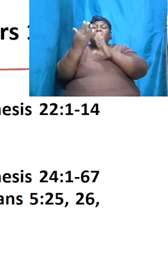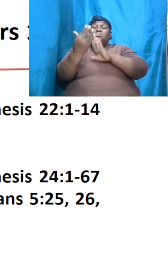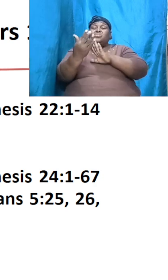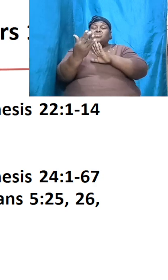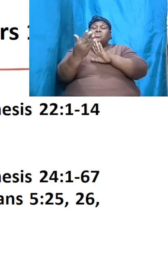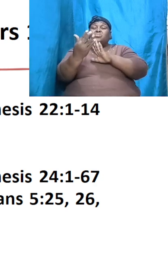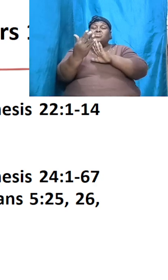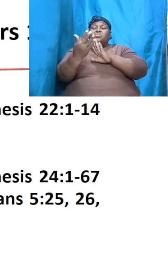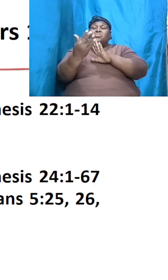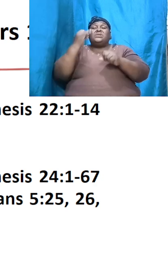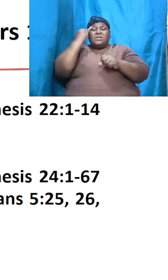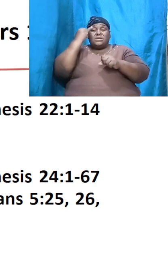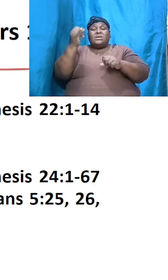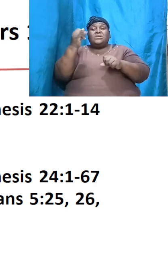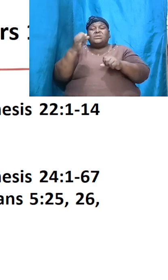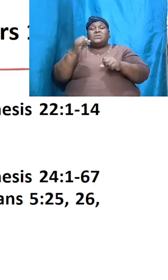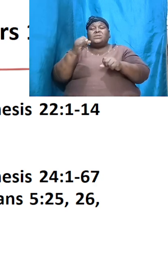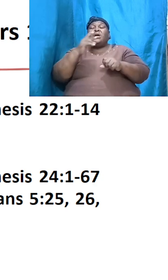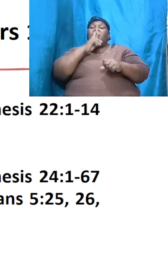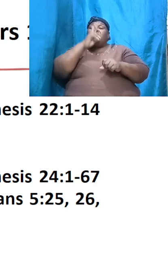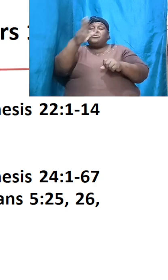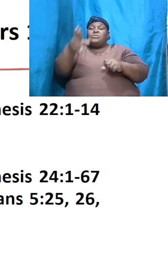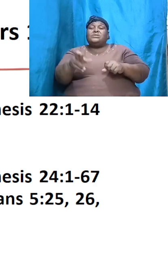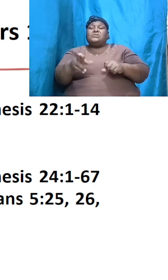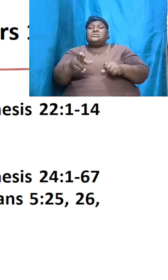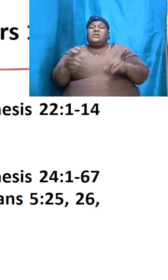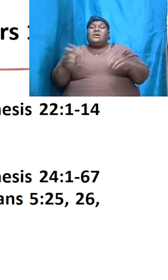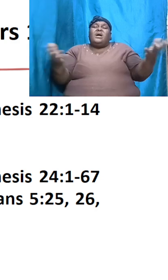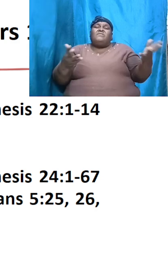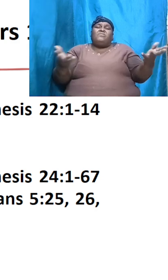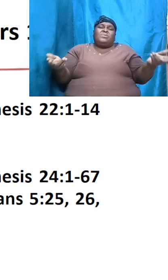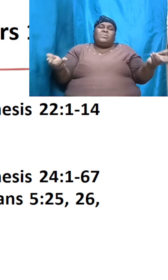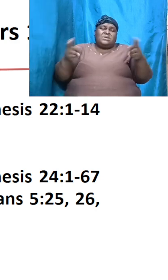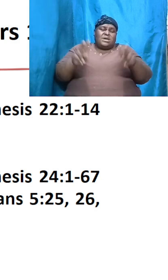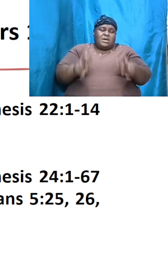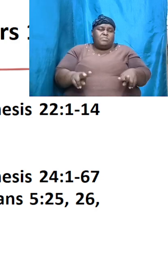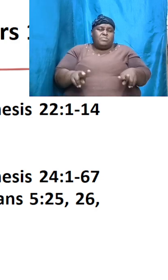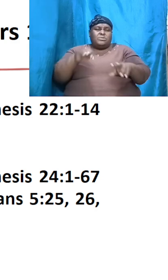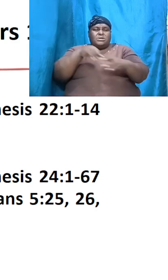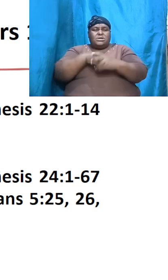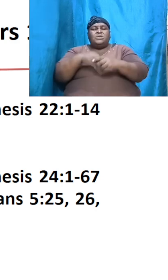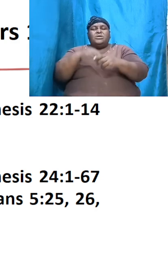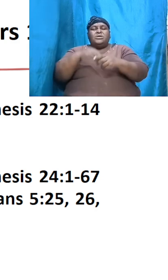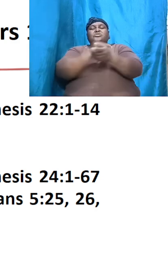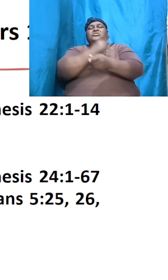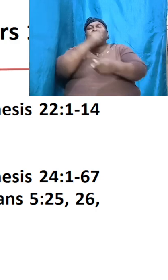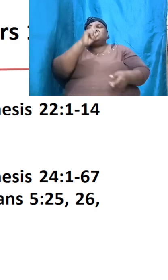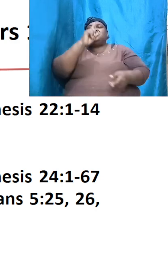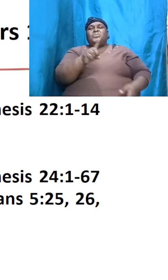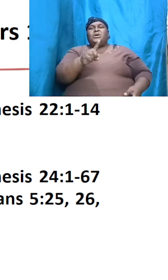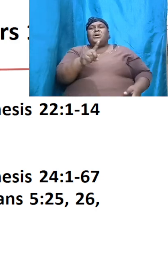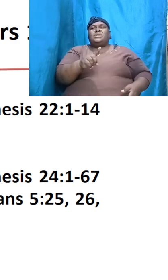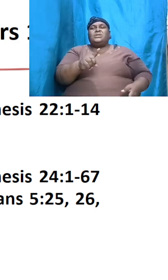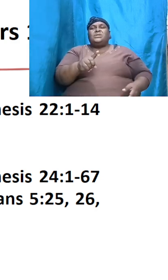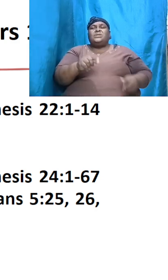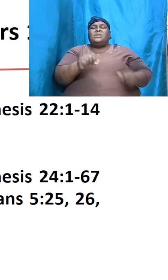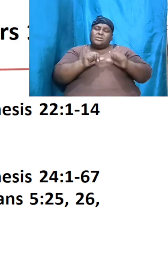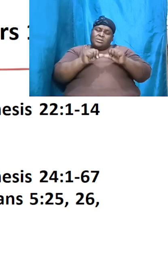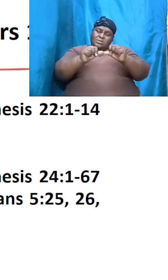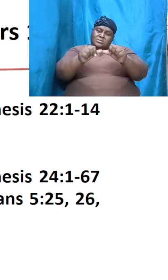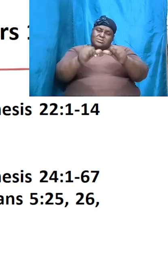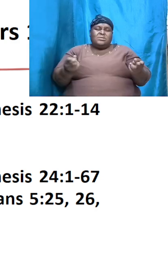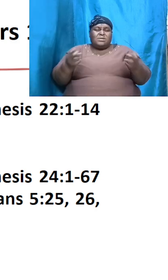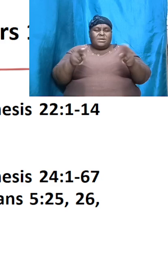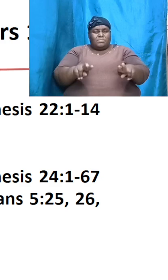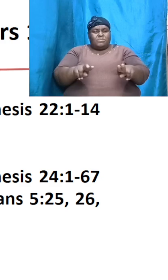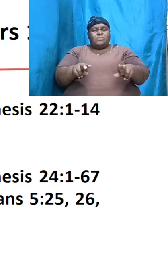an indication and a reality of what happened in Genesis 1 and what continued to happen